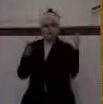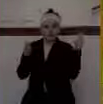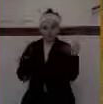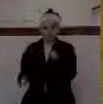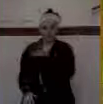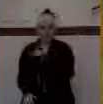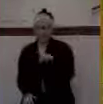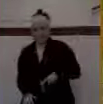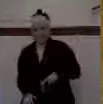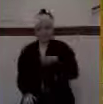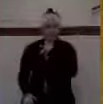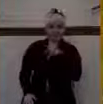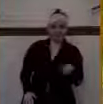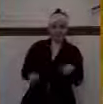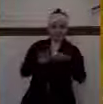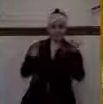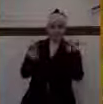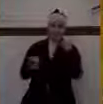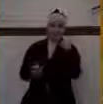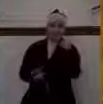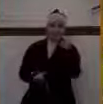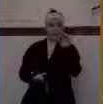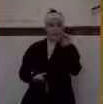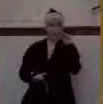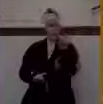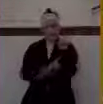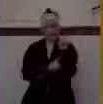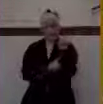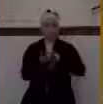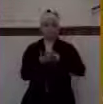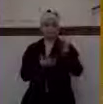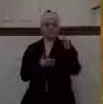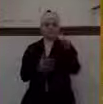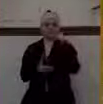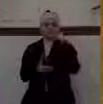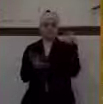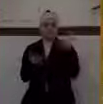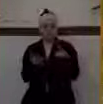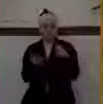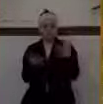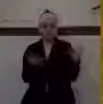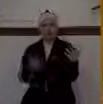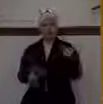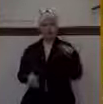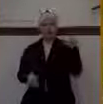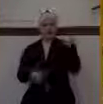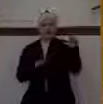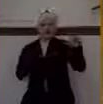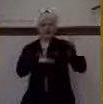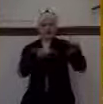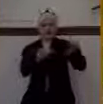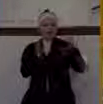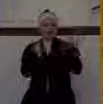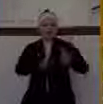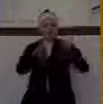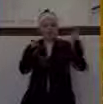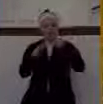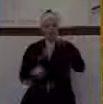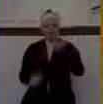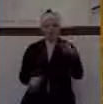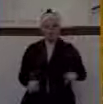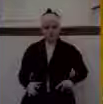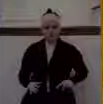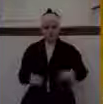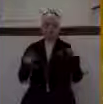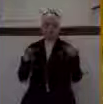nations, Jeroboam. We already saw in chapter 14 that he died and he was a wicked king. But immediately